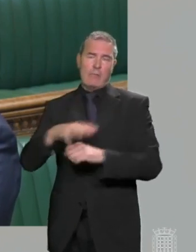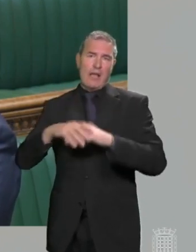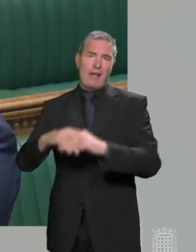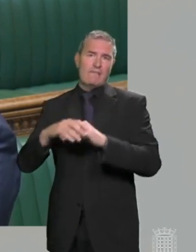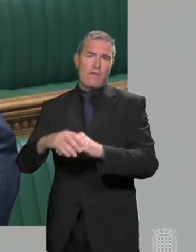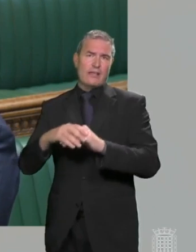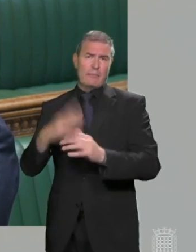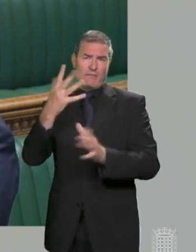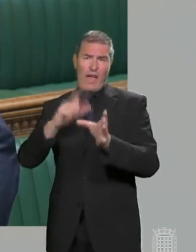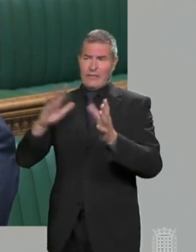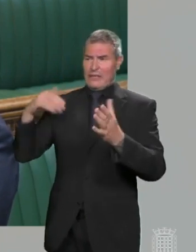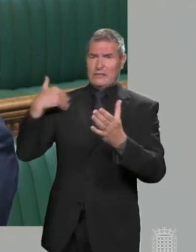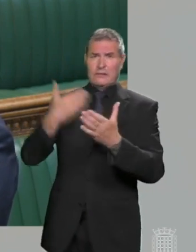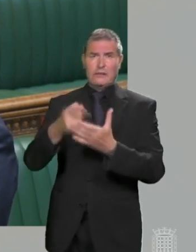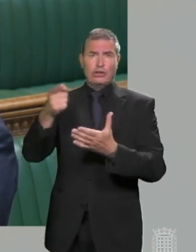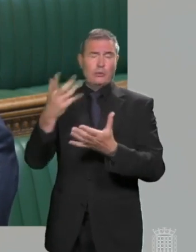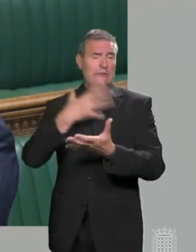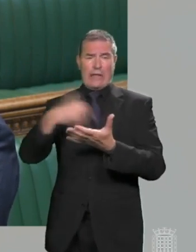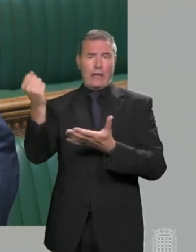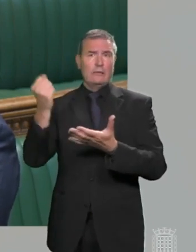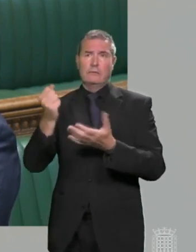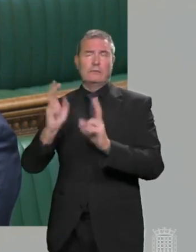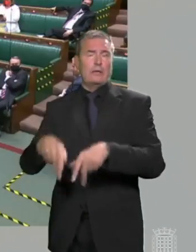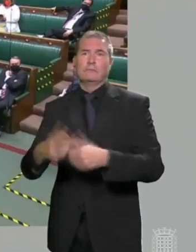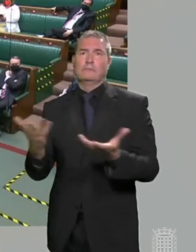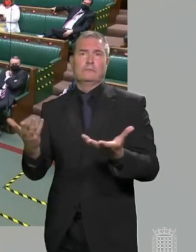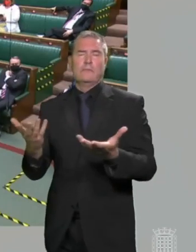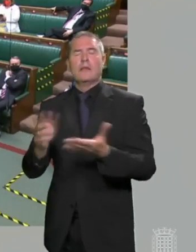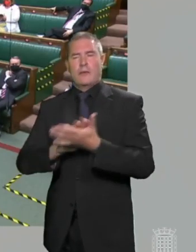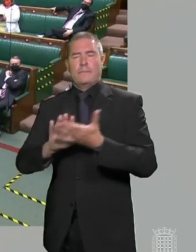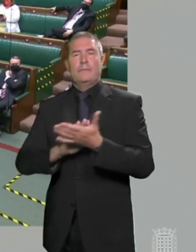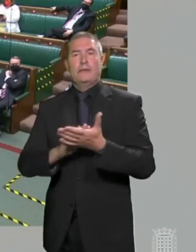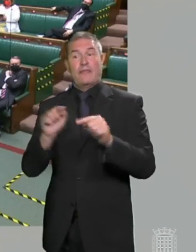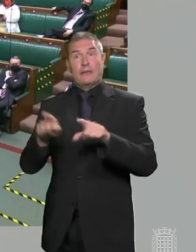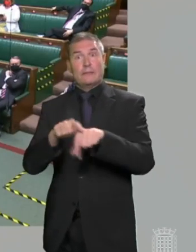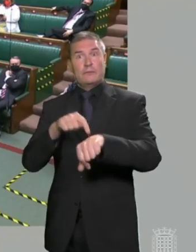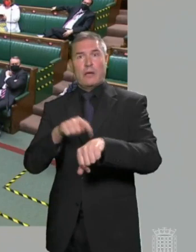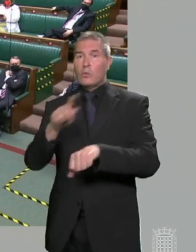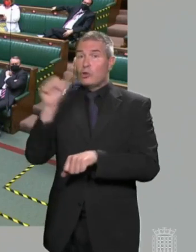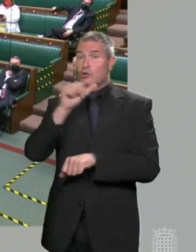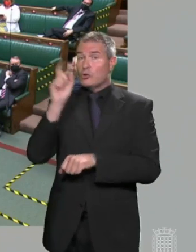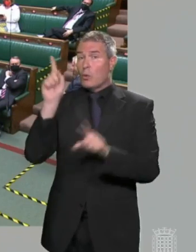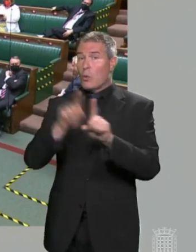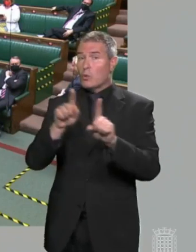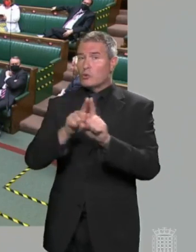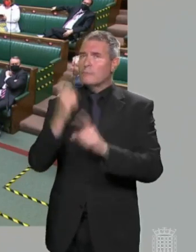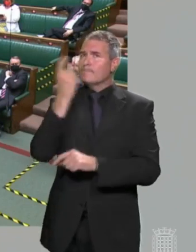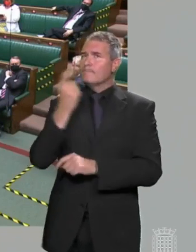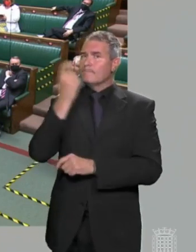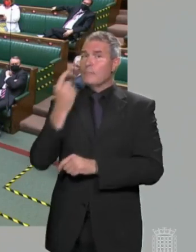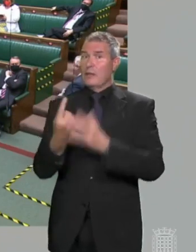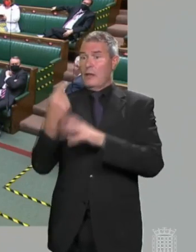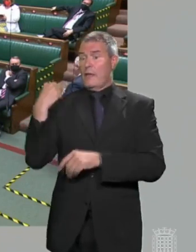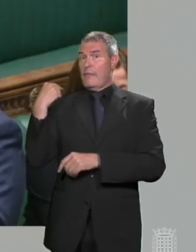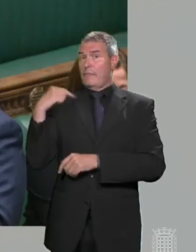friends, and all those that care very deeply for her loss. And, of course, as we do that, we should also reflect on what we saw earlier